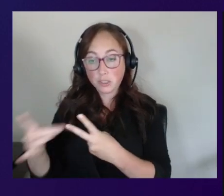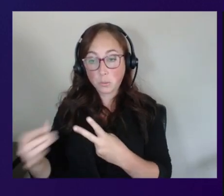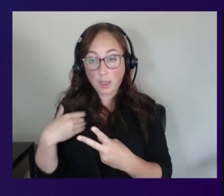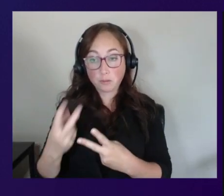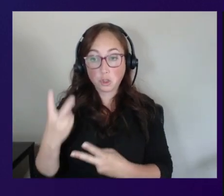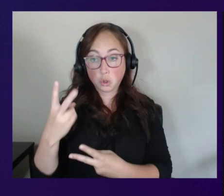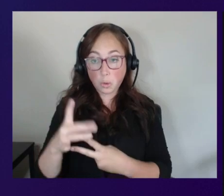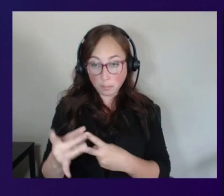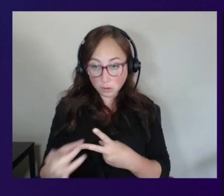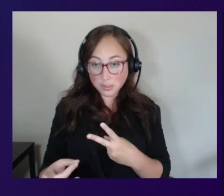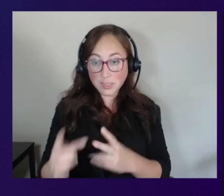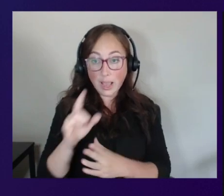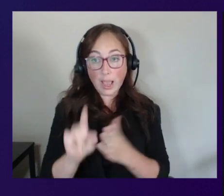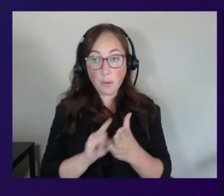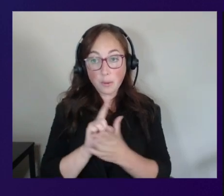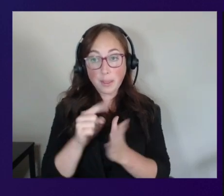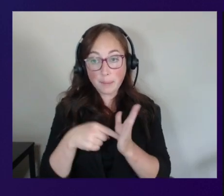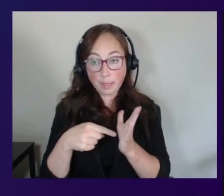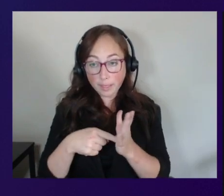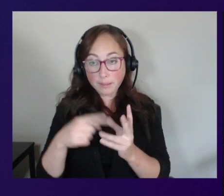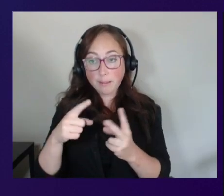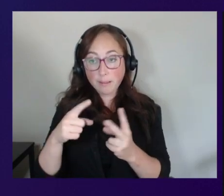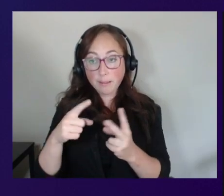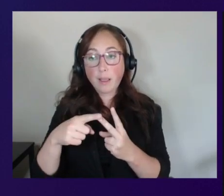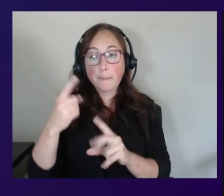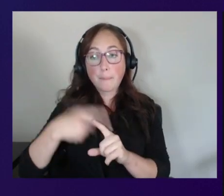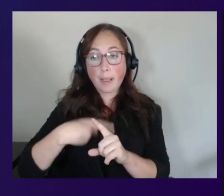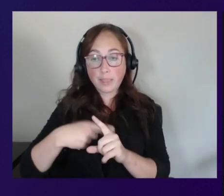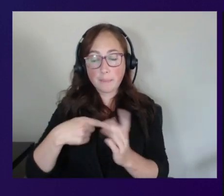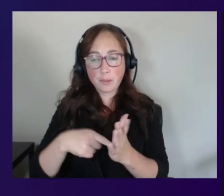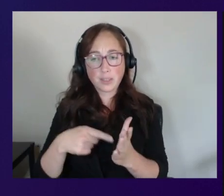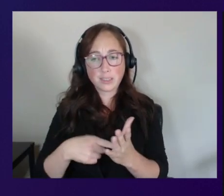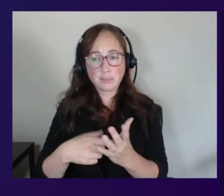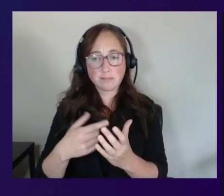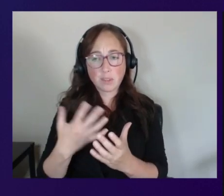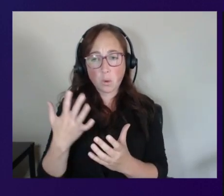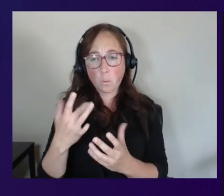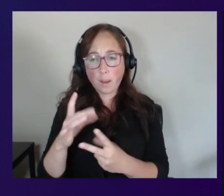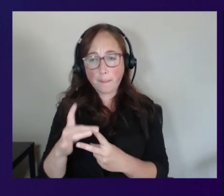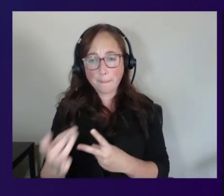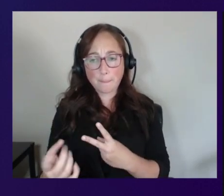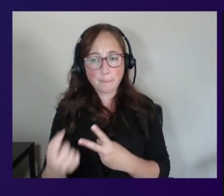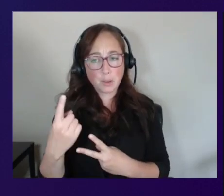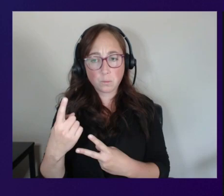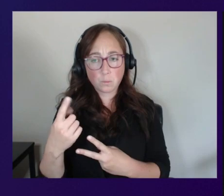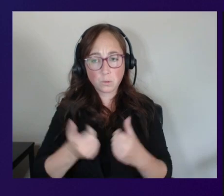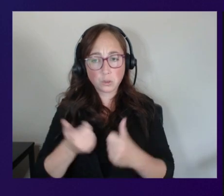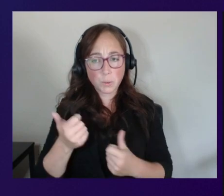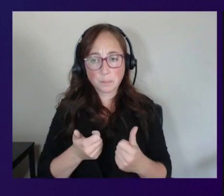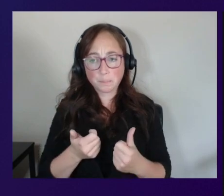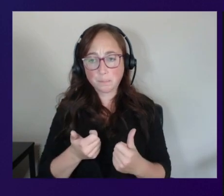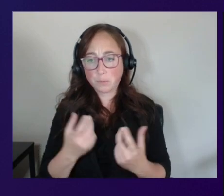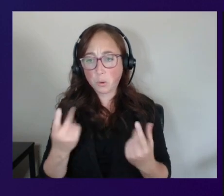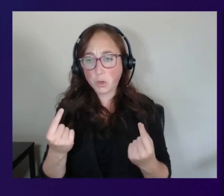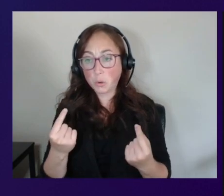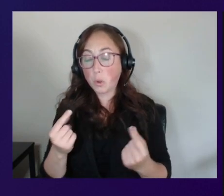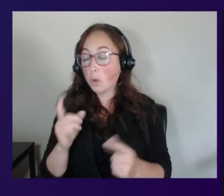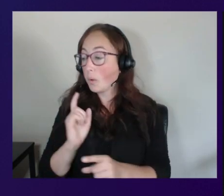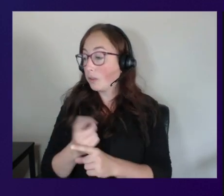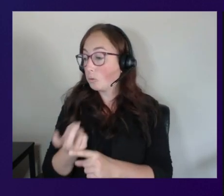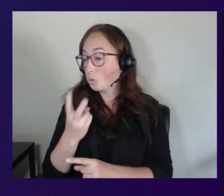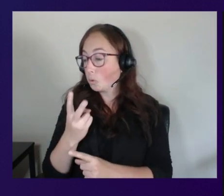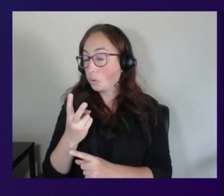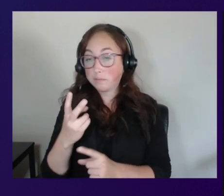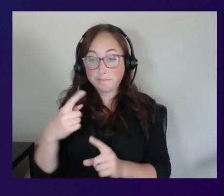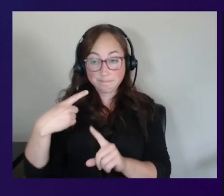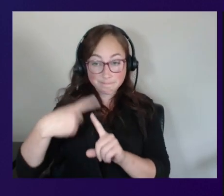billing and then monthly billing so what's the main advantage like why would someone pick one over the other that's right so there's two main advantages the